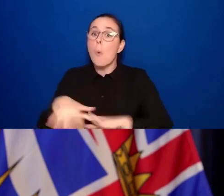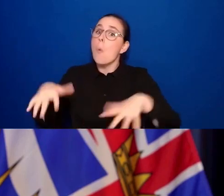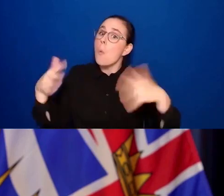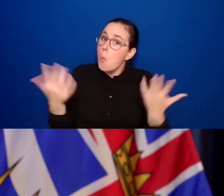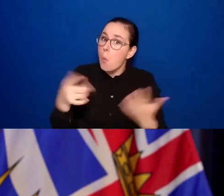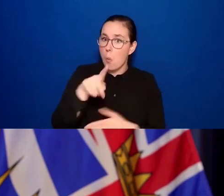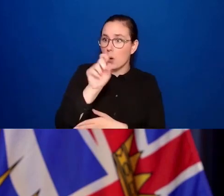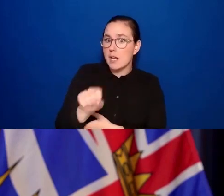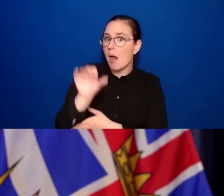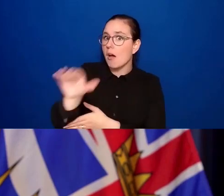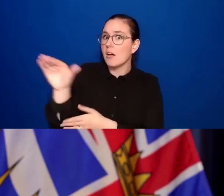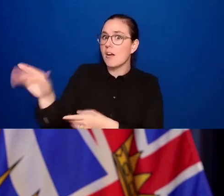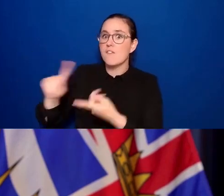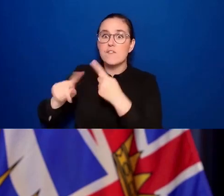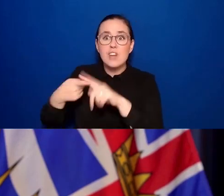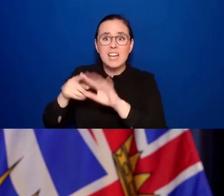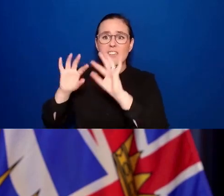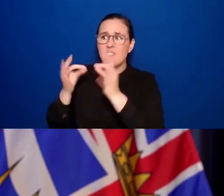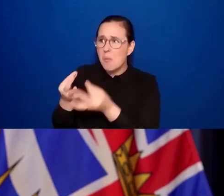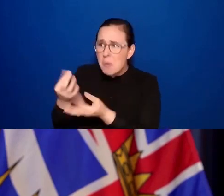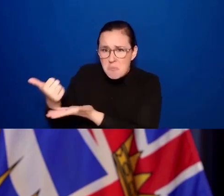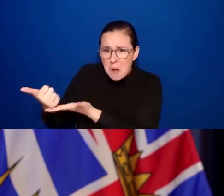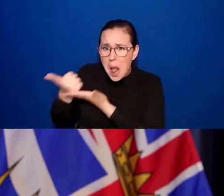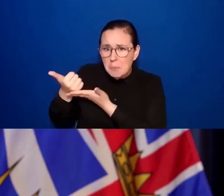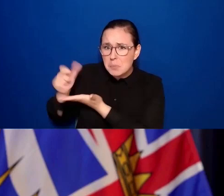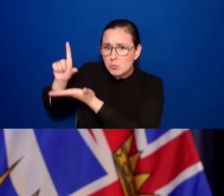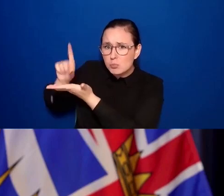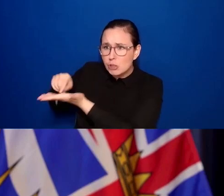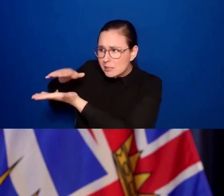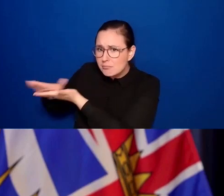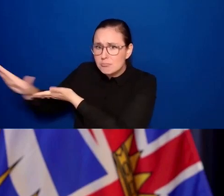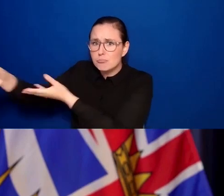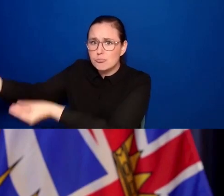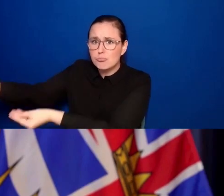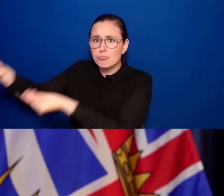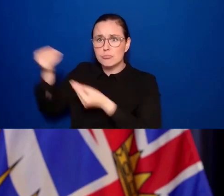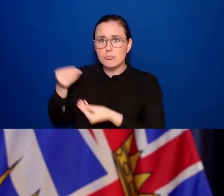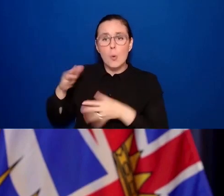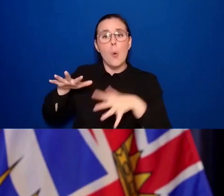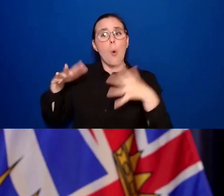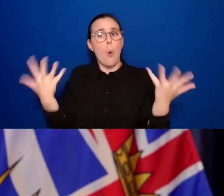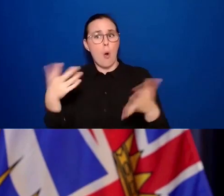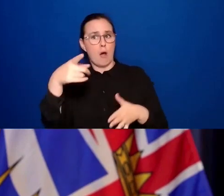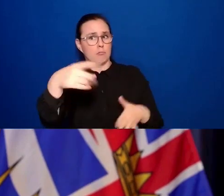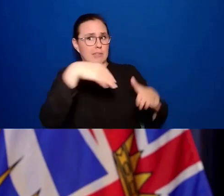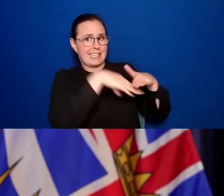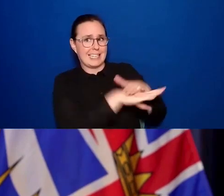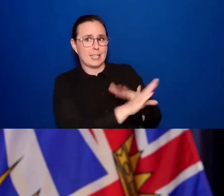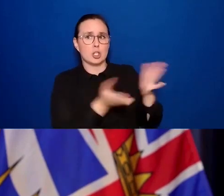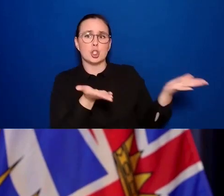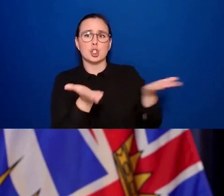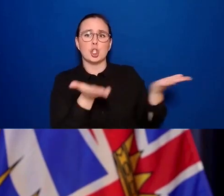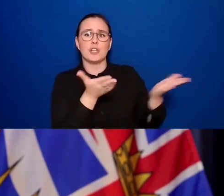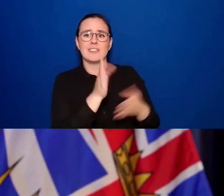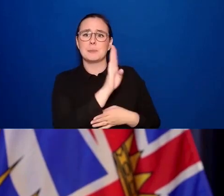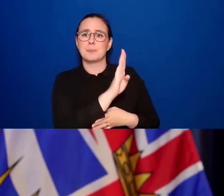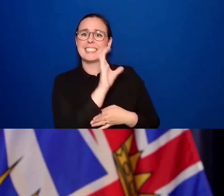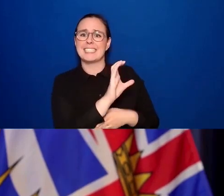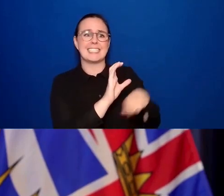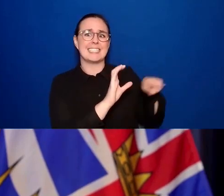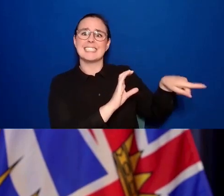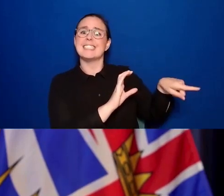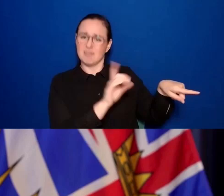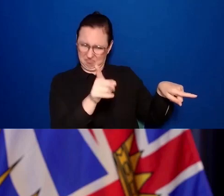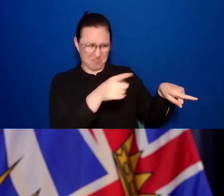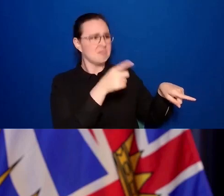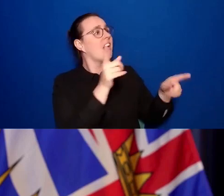card for us. Or we can visit a service BC center around BC to get one. And let's remember all of us to reach out